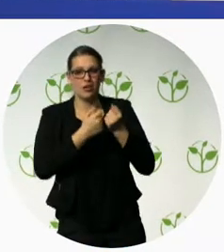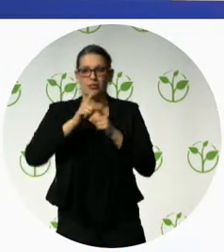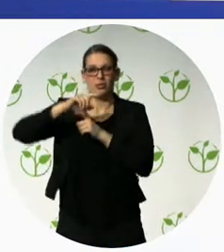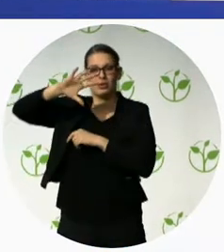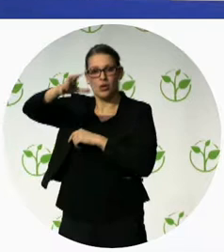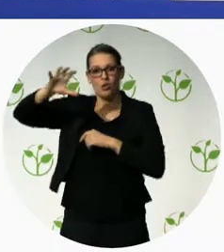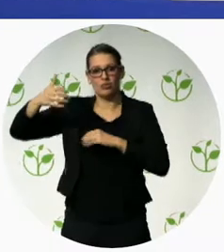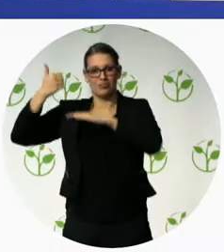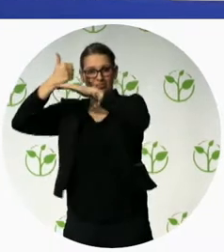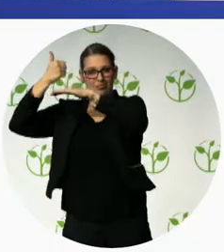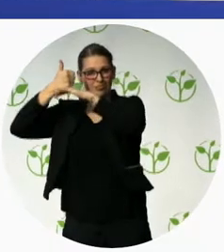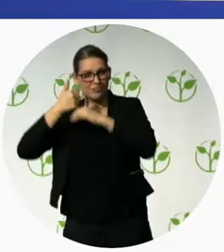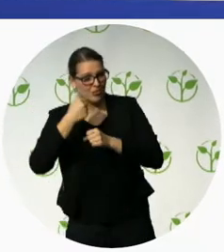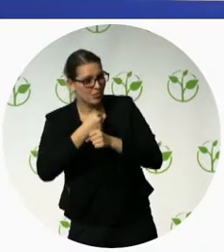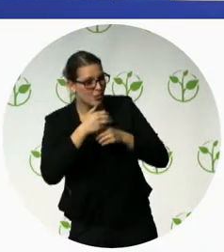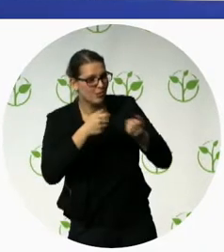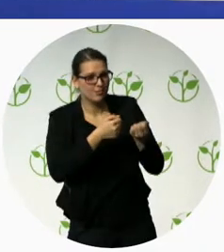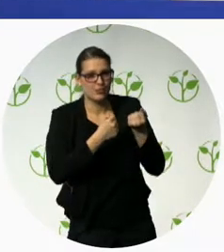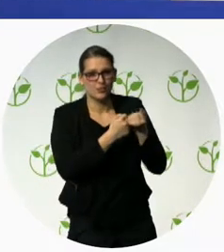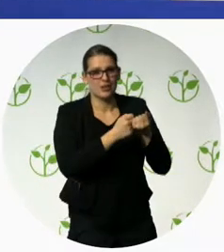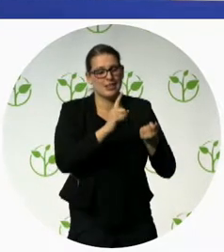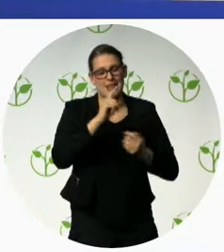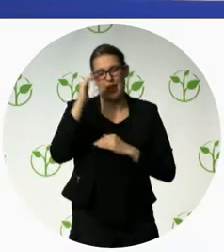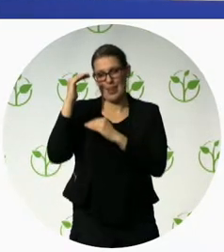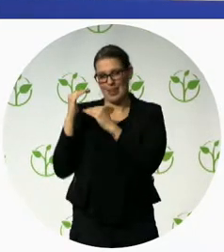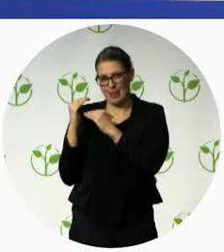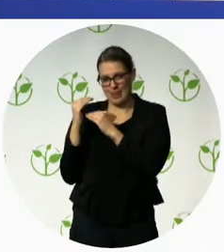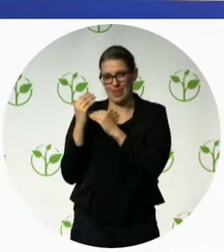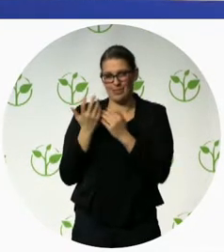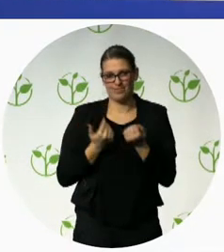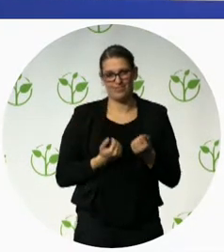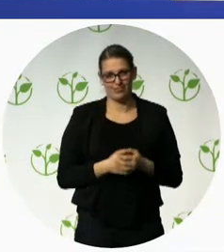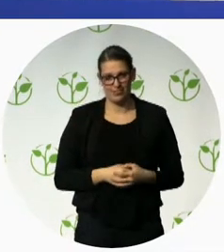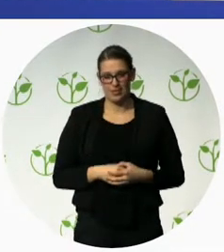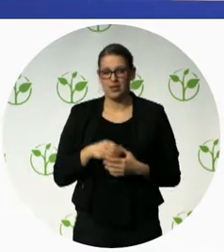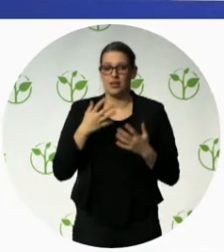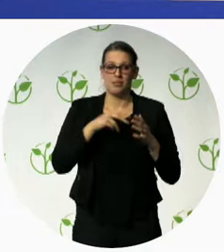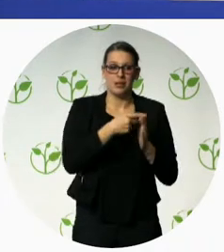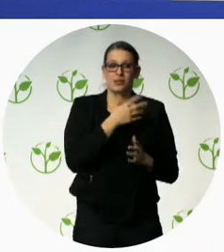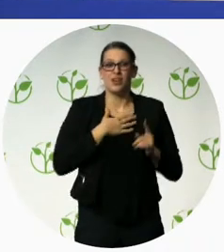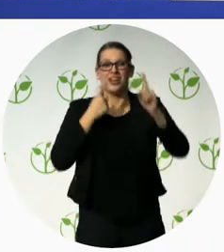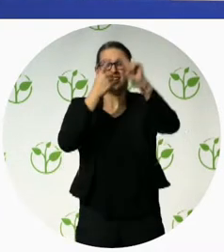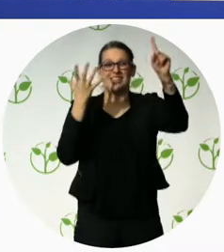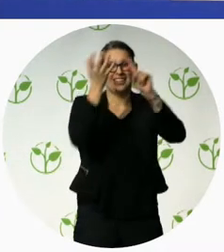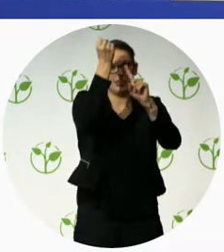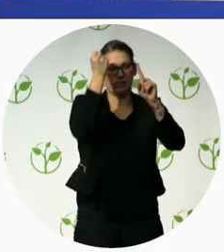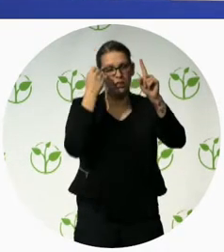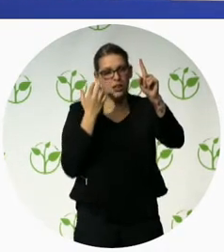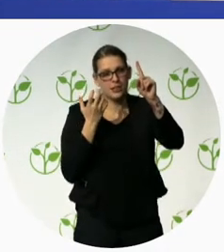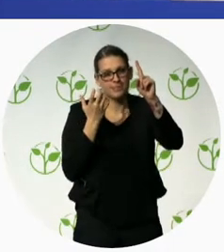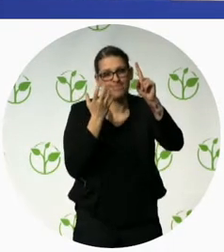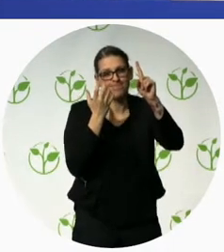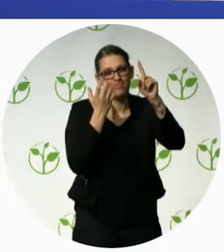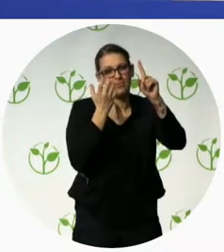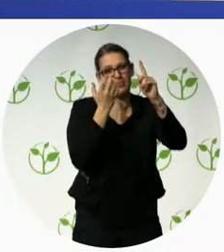was limited the question is how to overcome a lack of priority a lack of focus a lack of budget